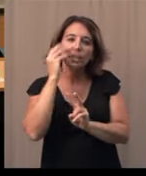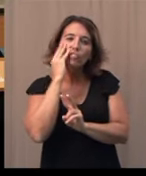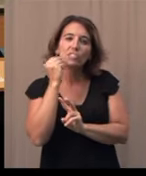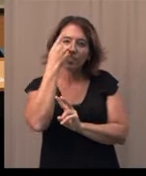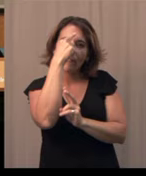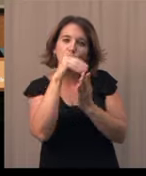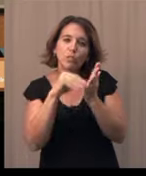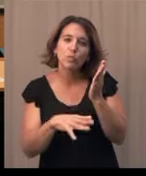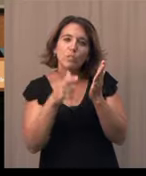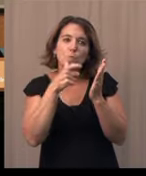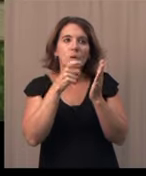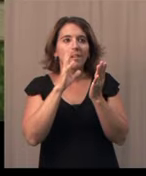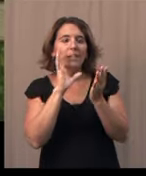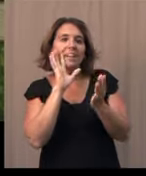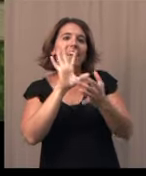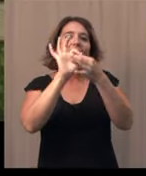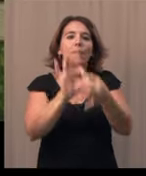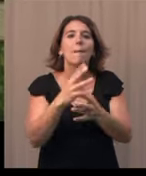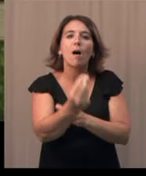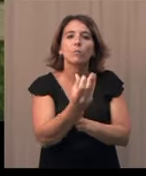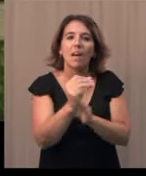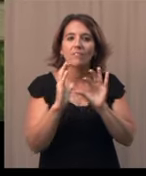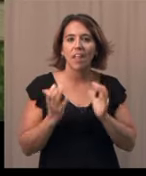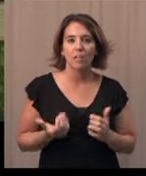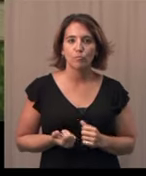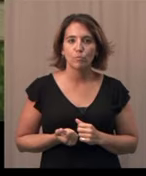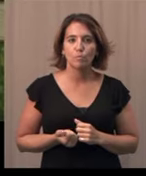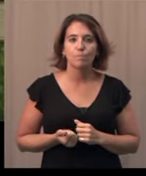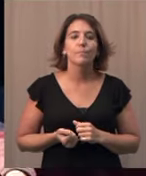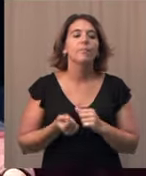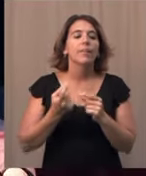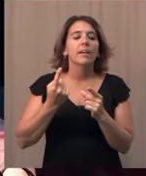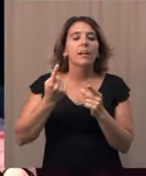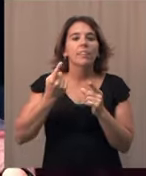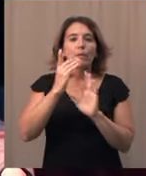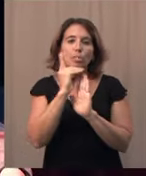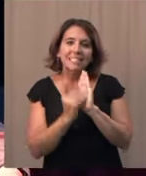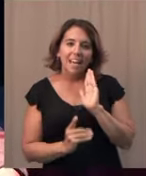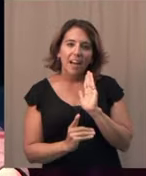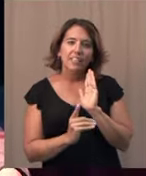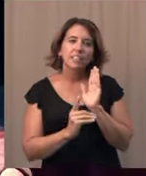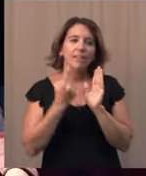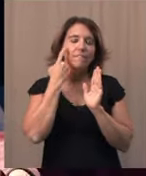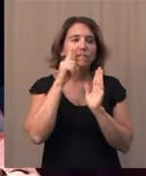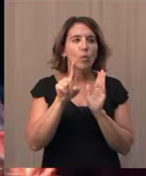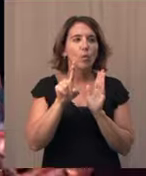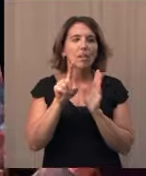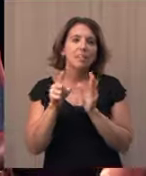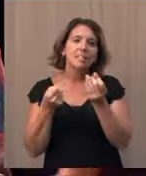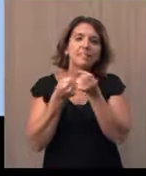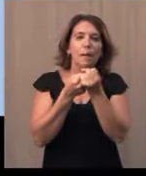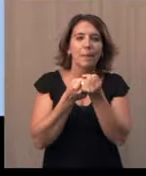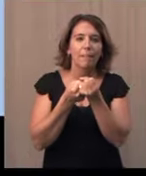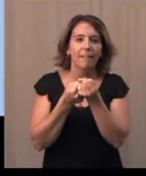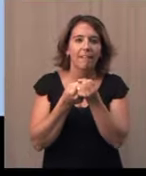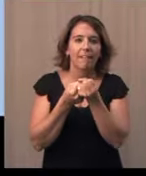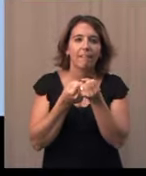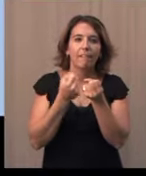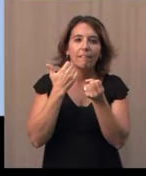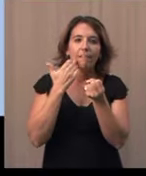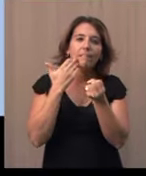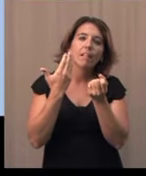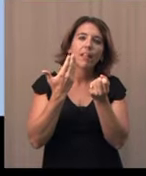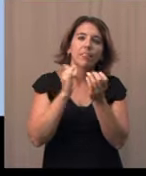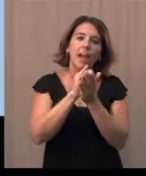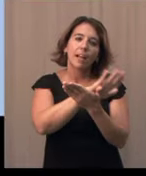connected them outside of the classroom. And they were designed really to supplement the academic experience. And we go after